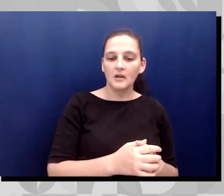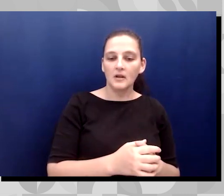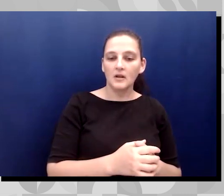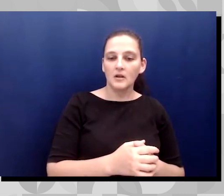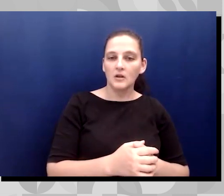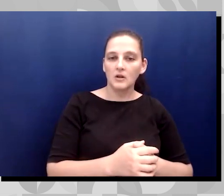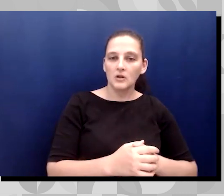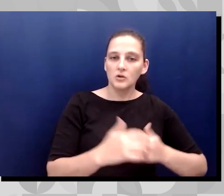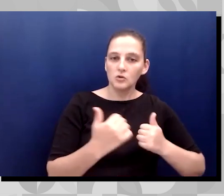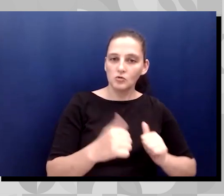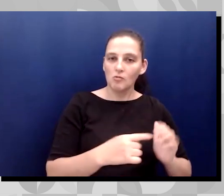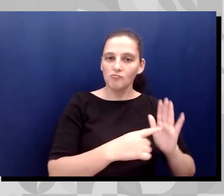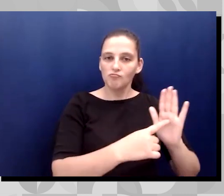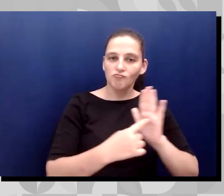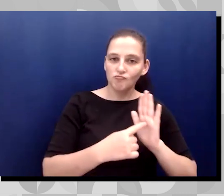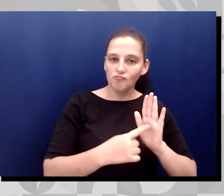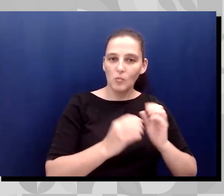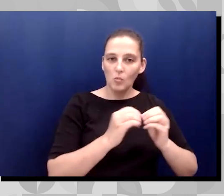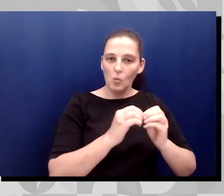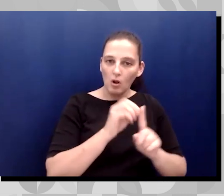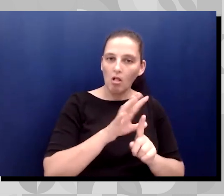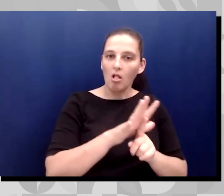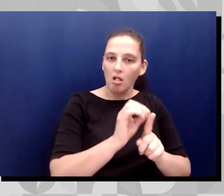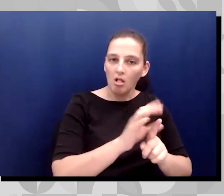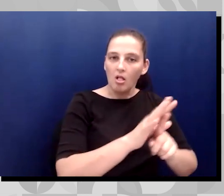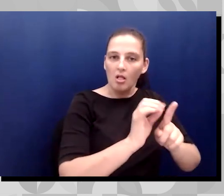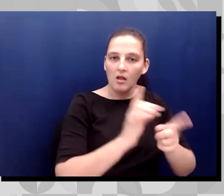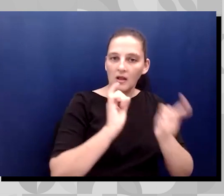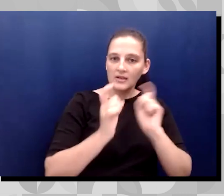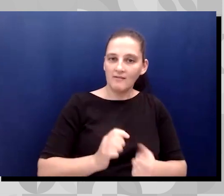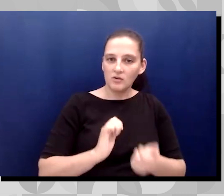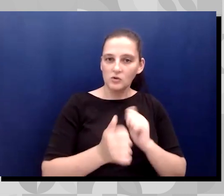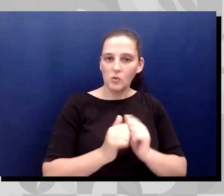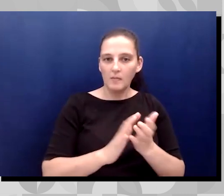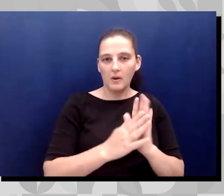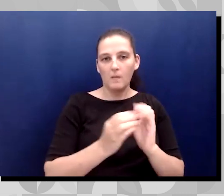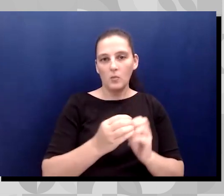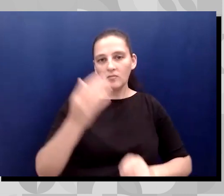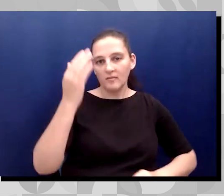a lot more awareness, uh, about capabilities.